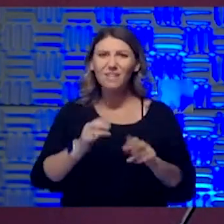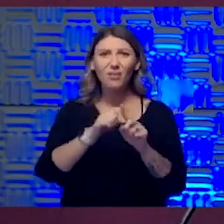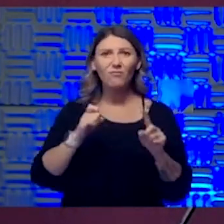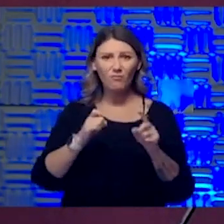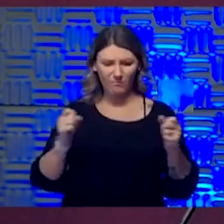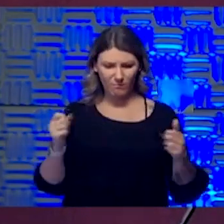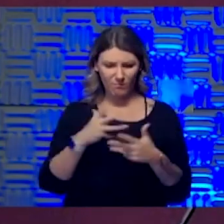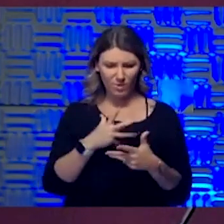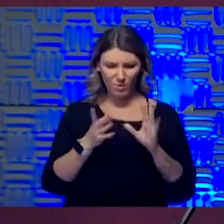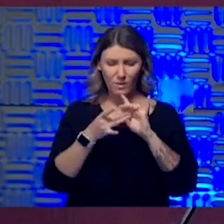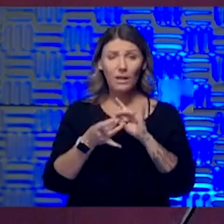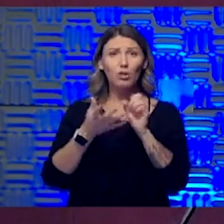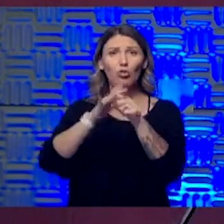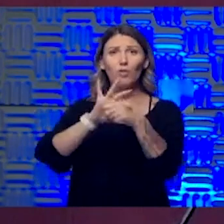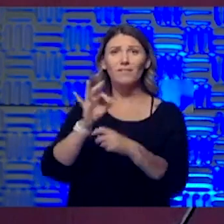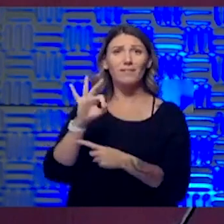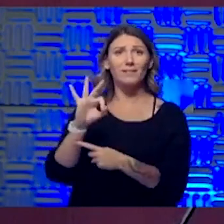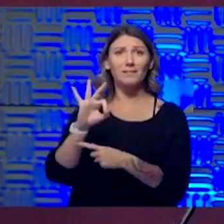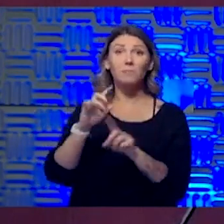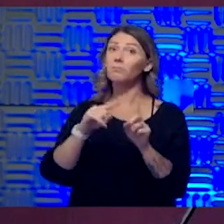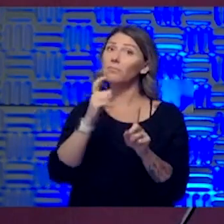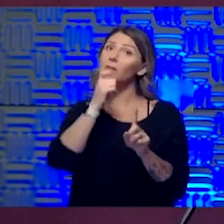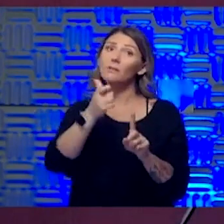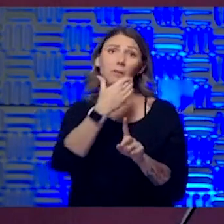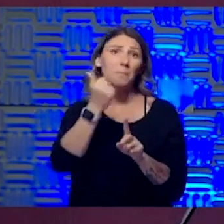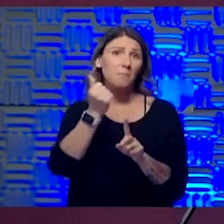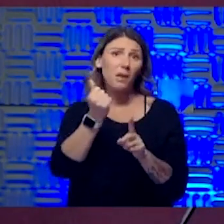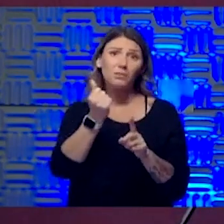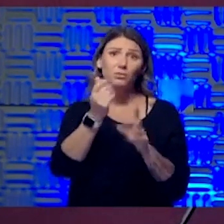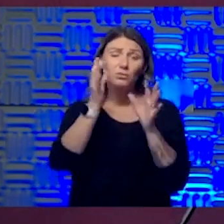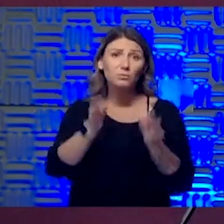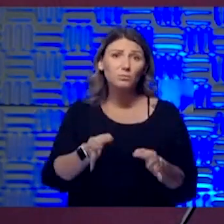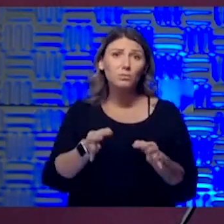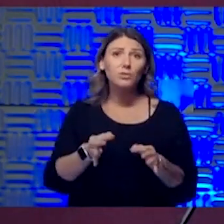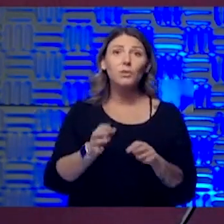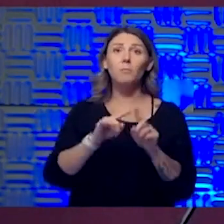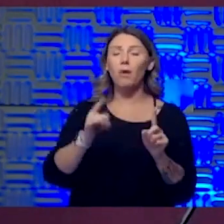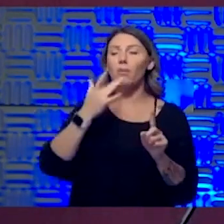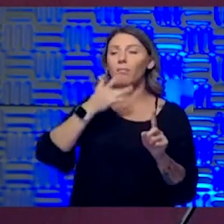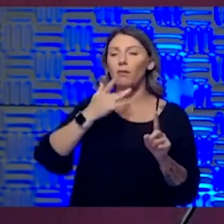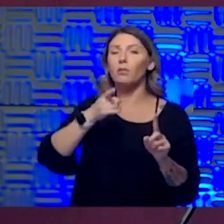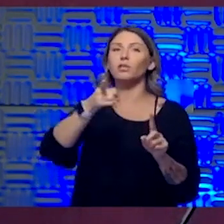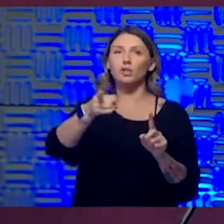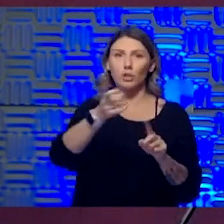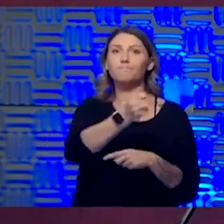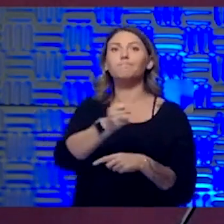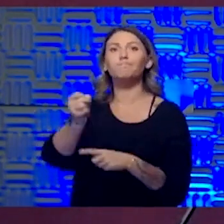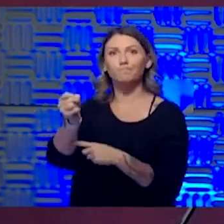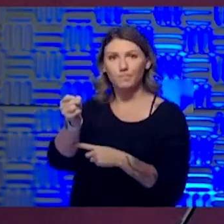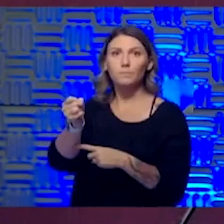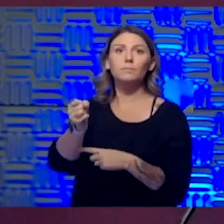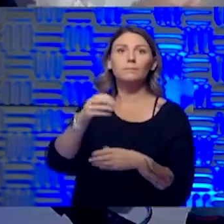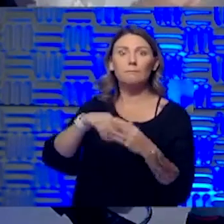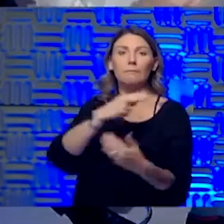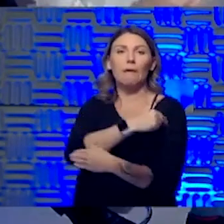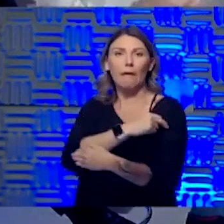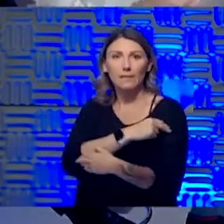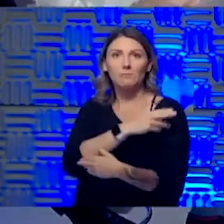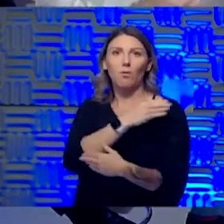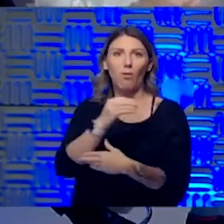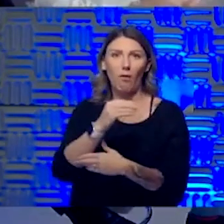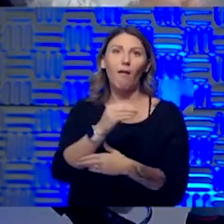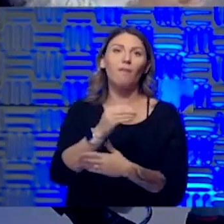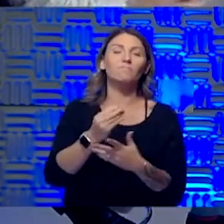ultimately not the best for them. So, um, luckily she was able to be taken care of, admitted, and, and further worked up. Yeah. So, Dana,